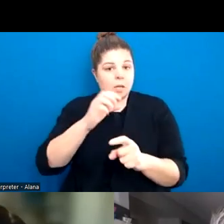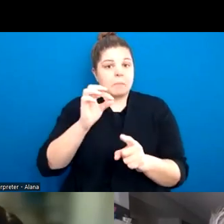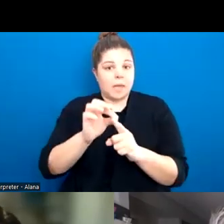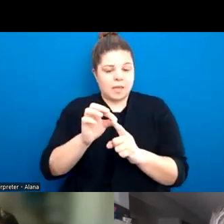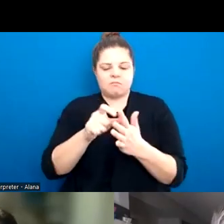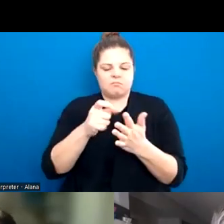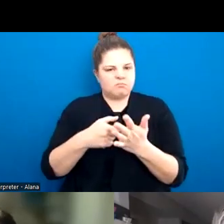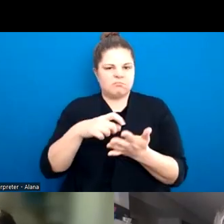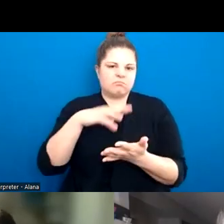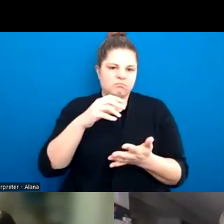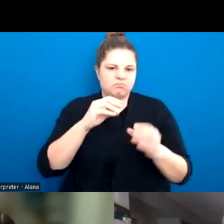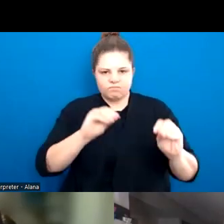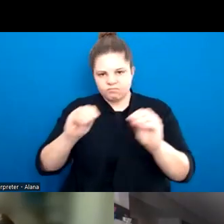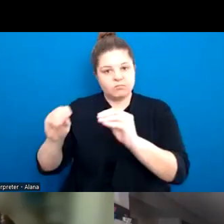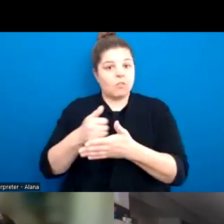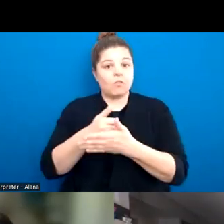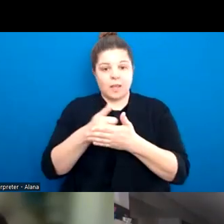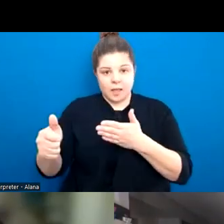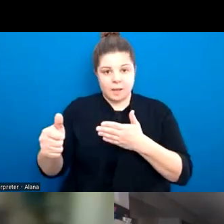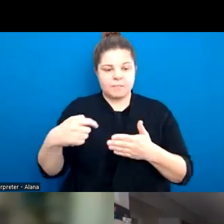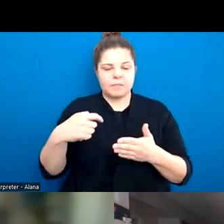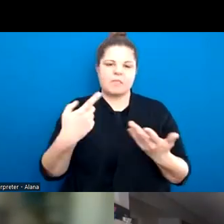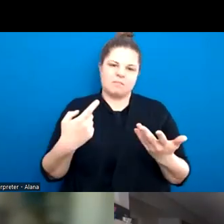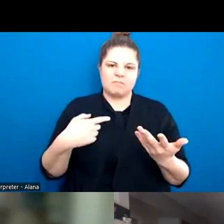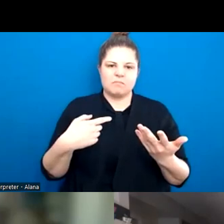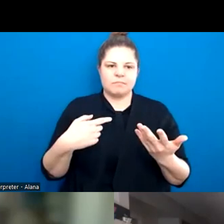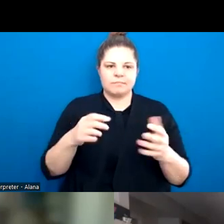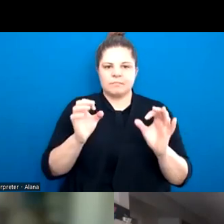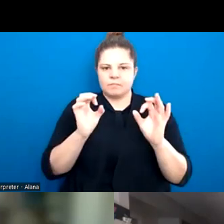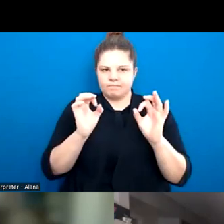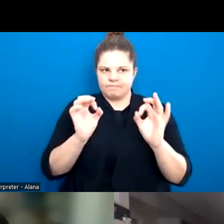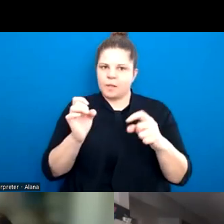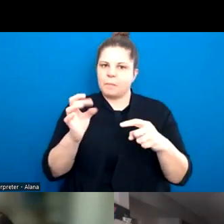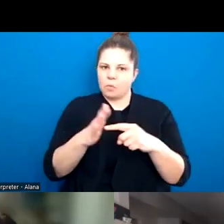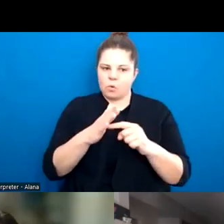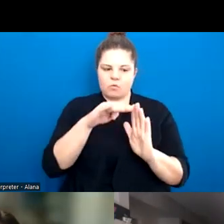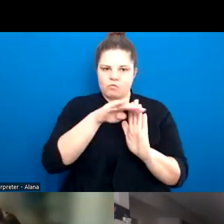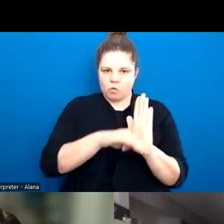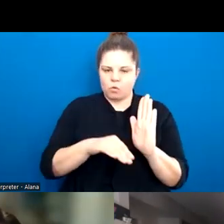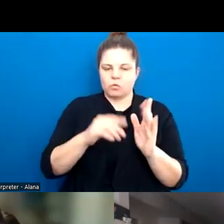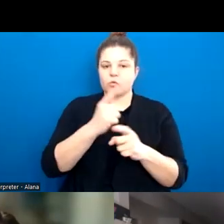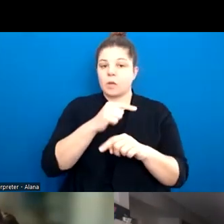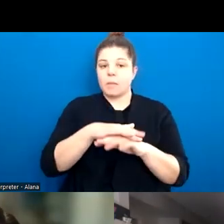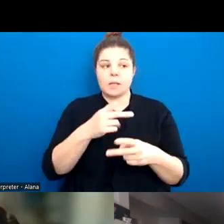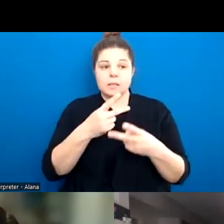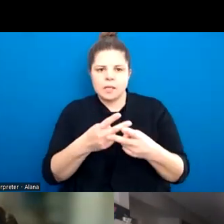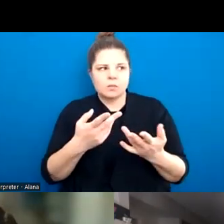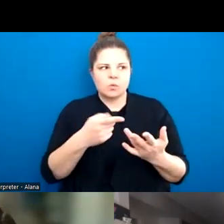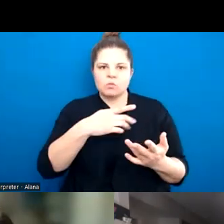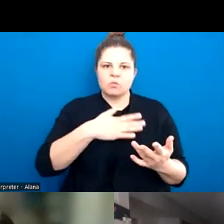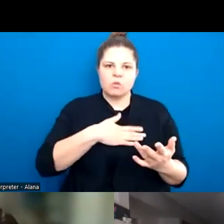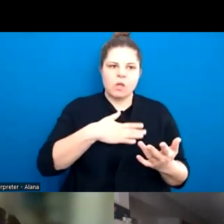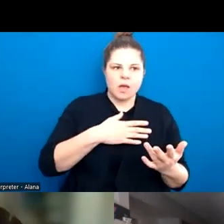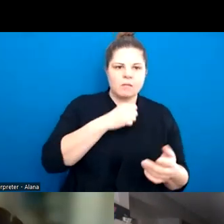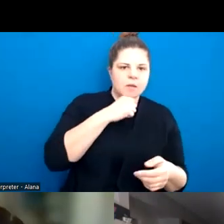And, you know, the kind of golden rule about bringing up the topic of sex and sexual attraction with young